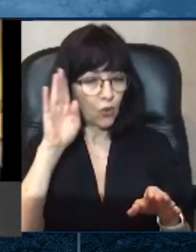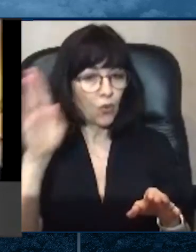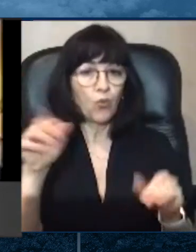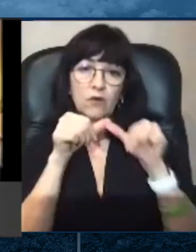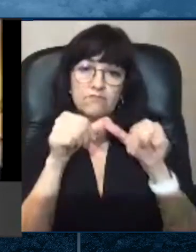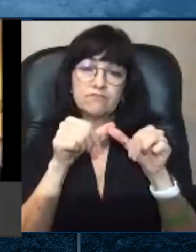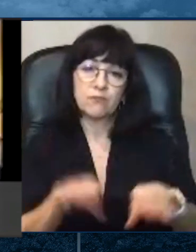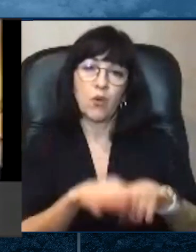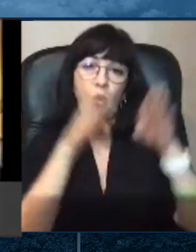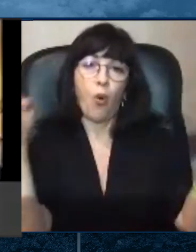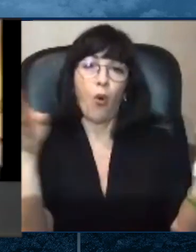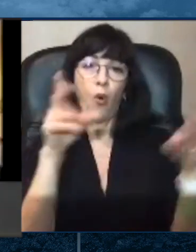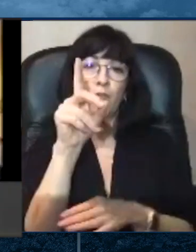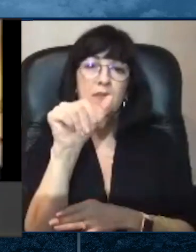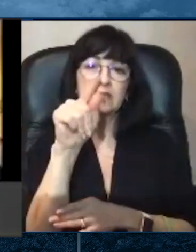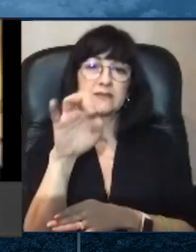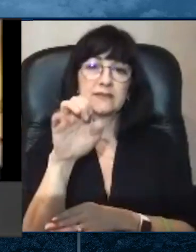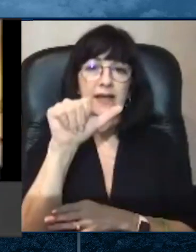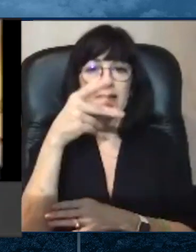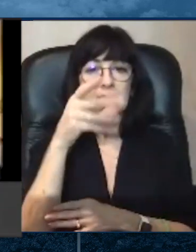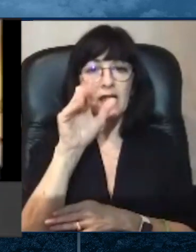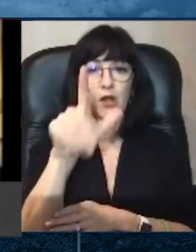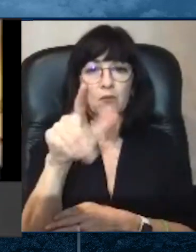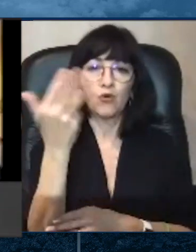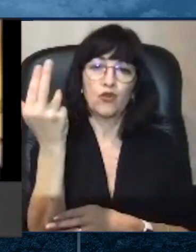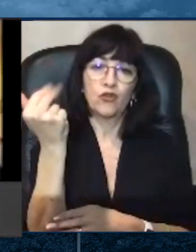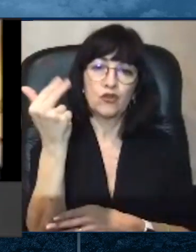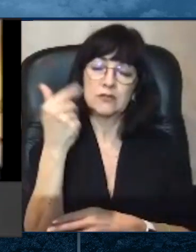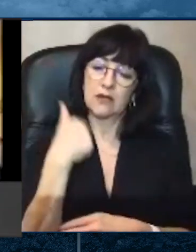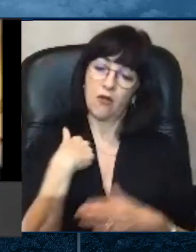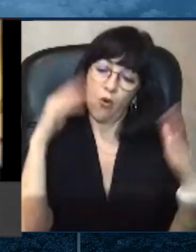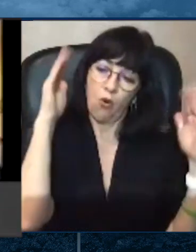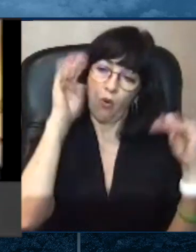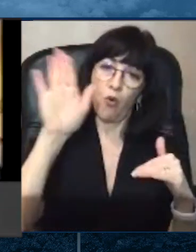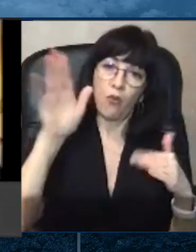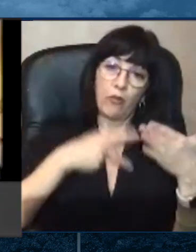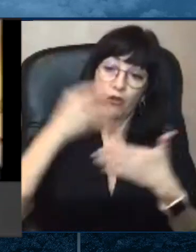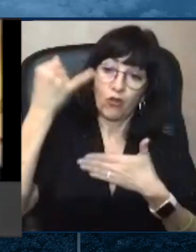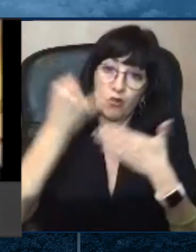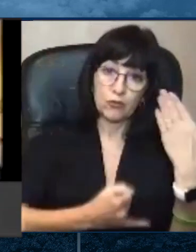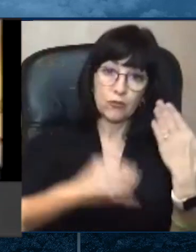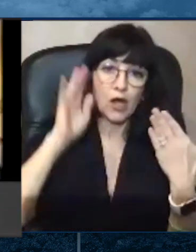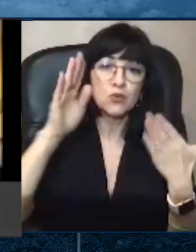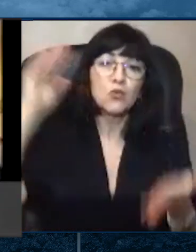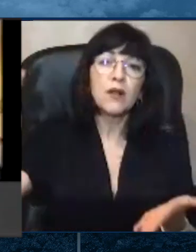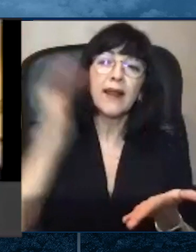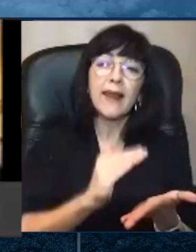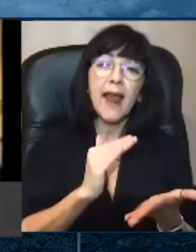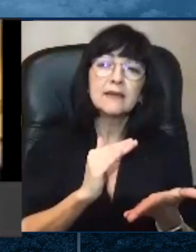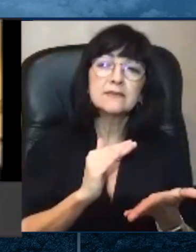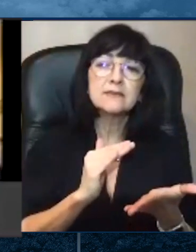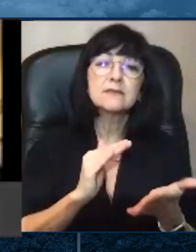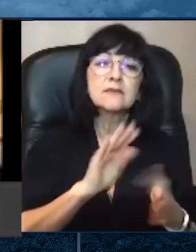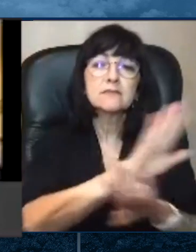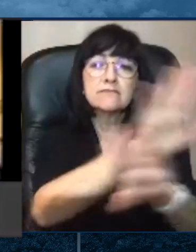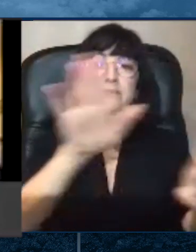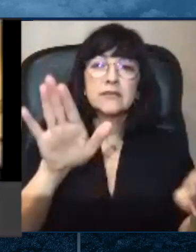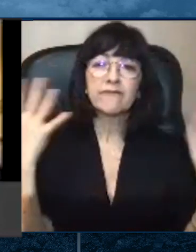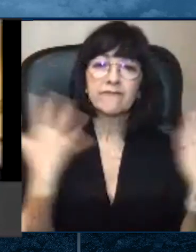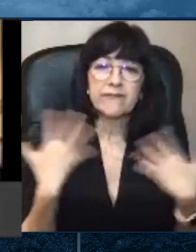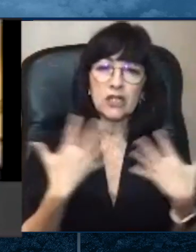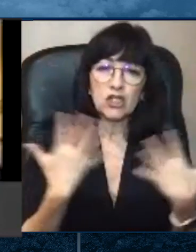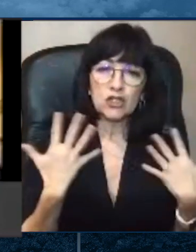I hope this project will help alleviate some of the fears our community is experiencing about